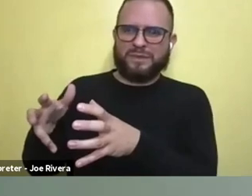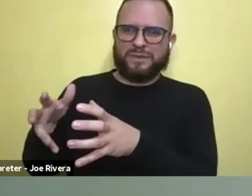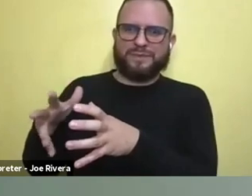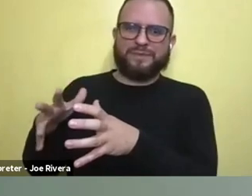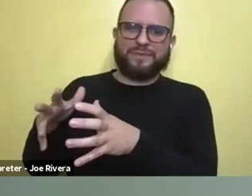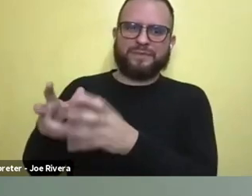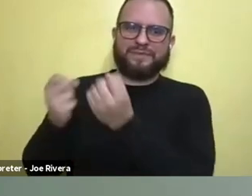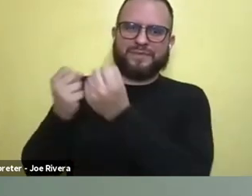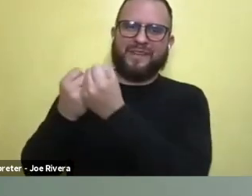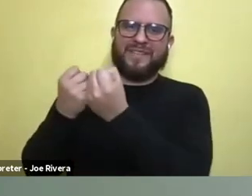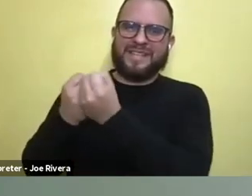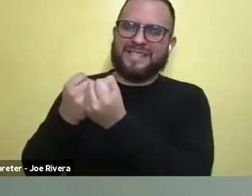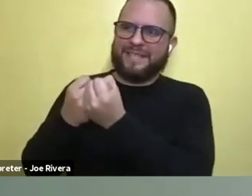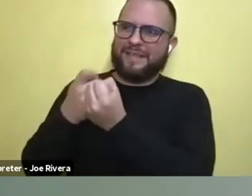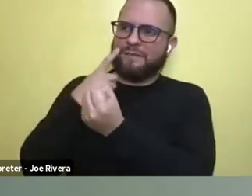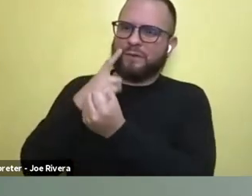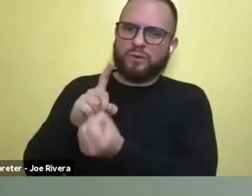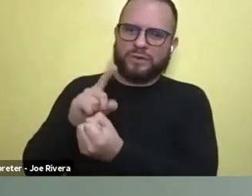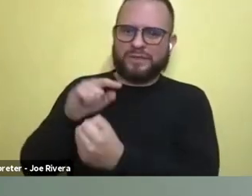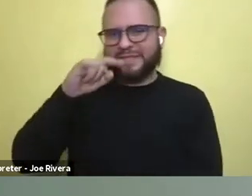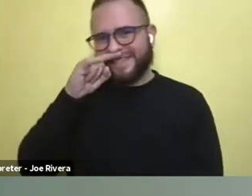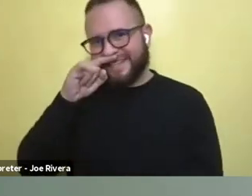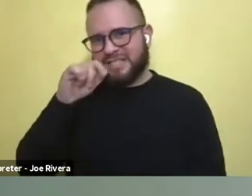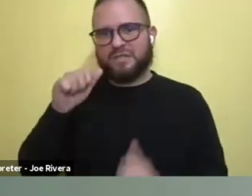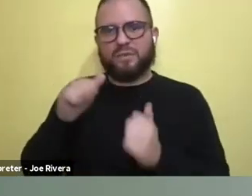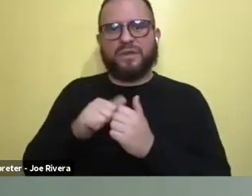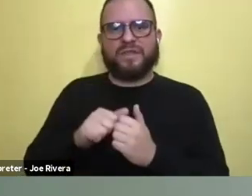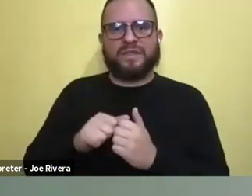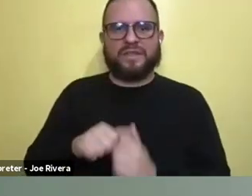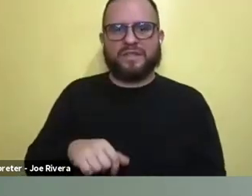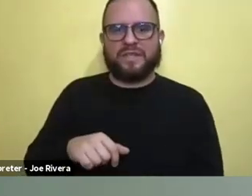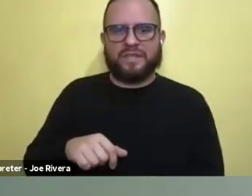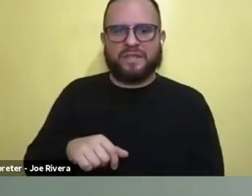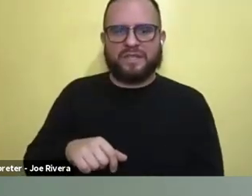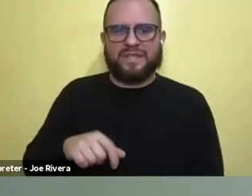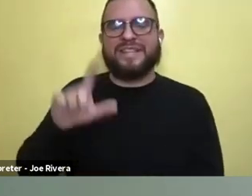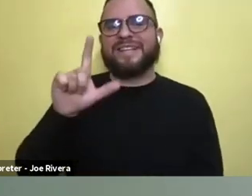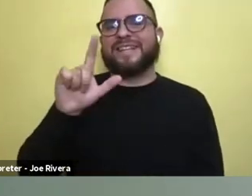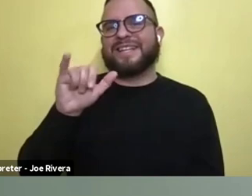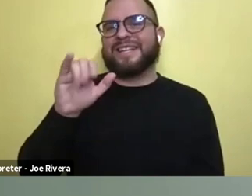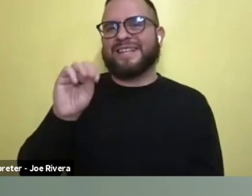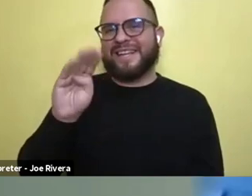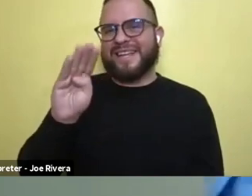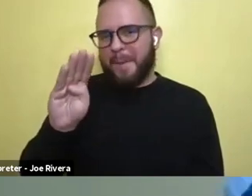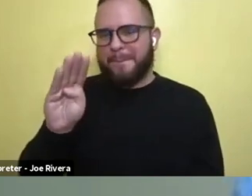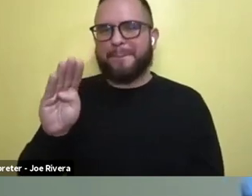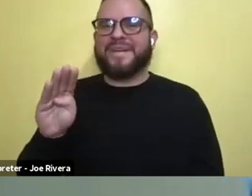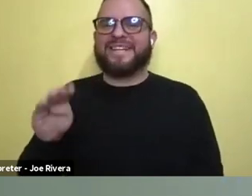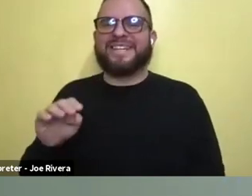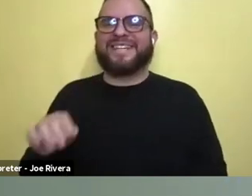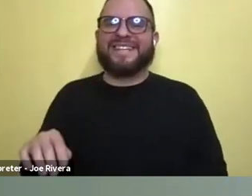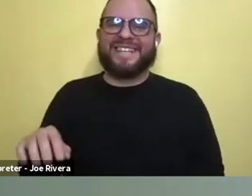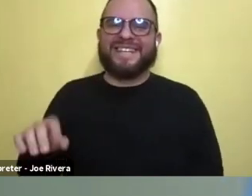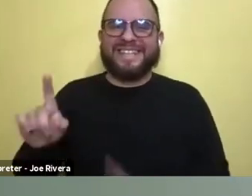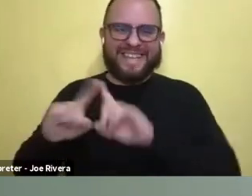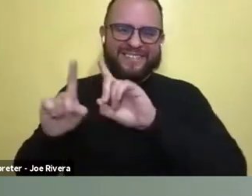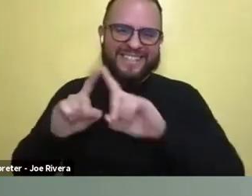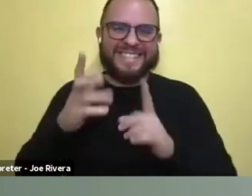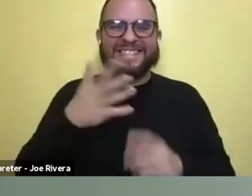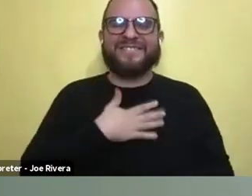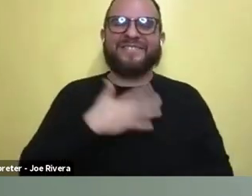advocacy for, um, kids with limb differences, my lucky Finn friends, I just want to say hello